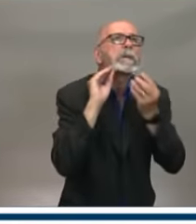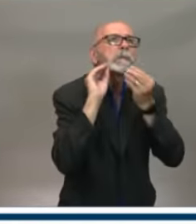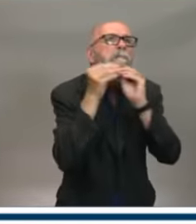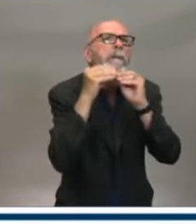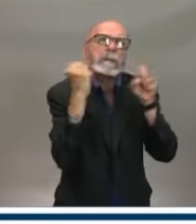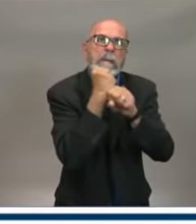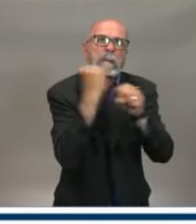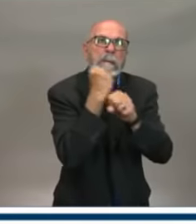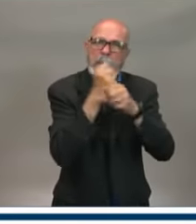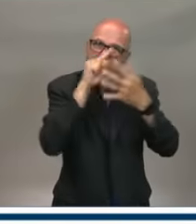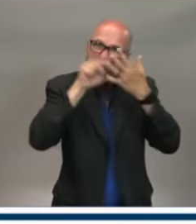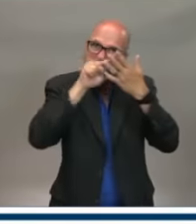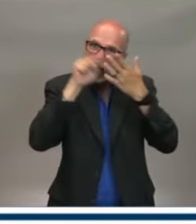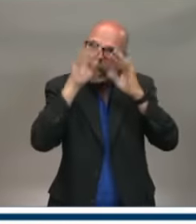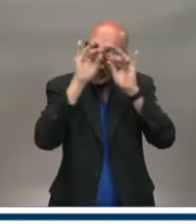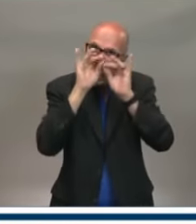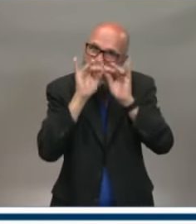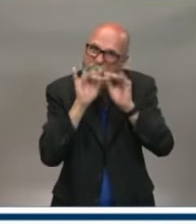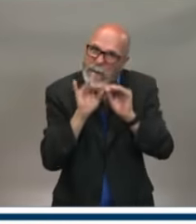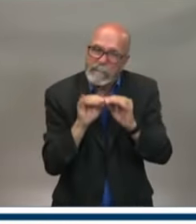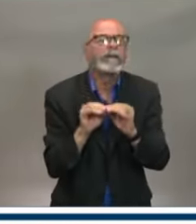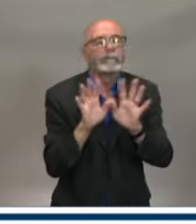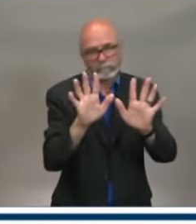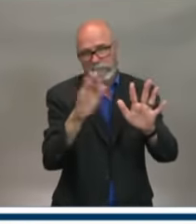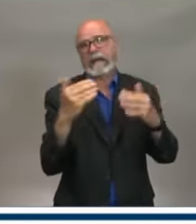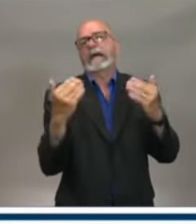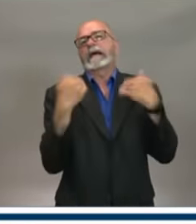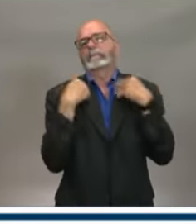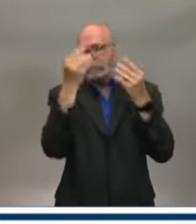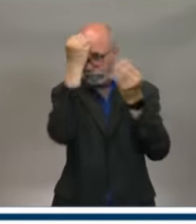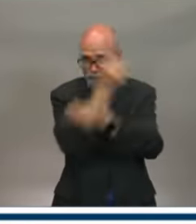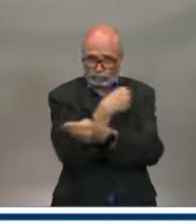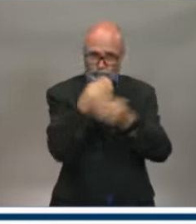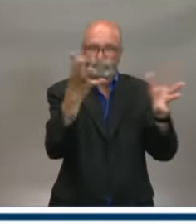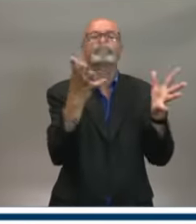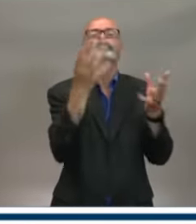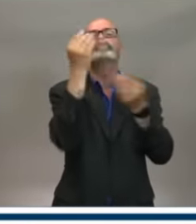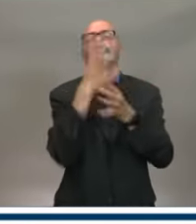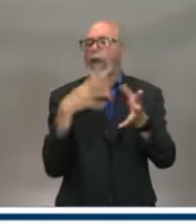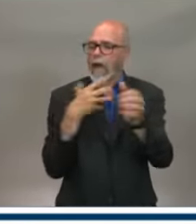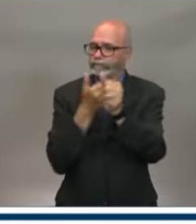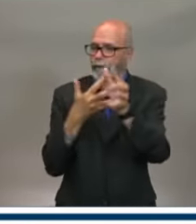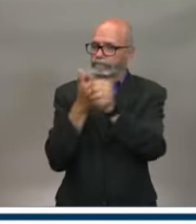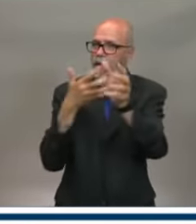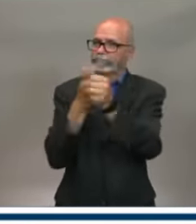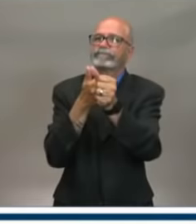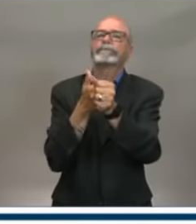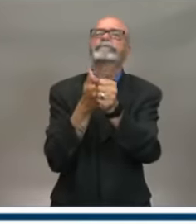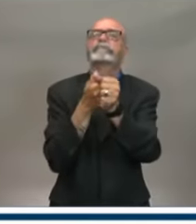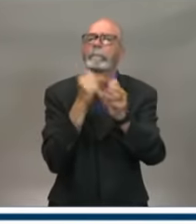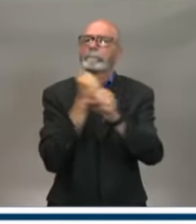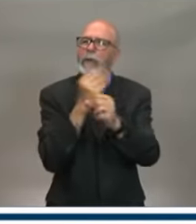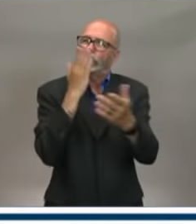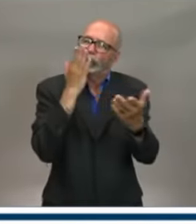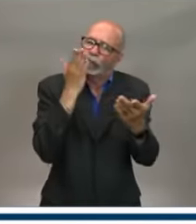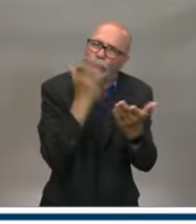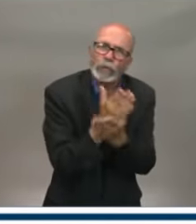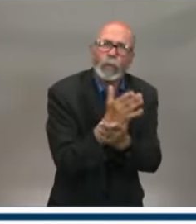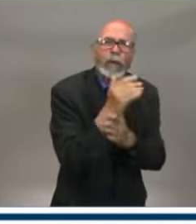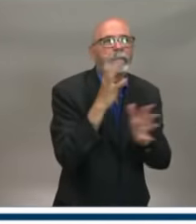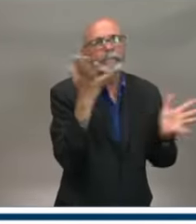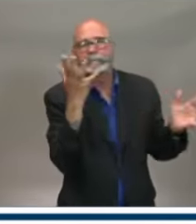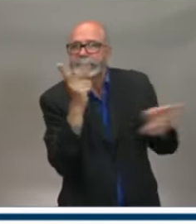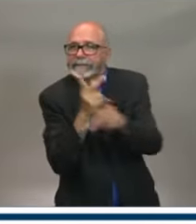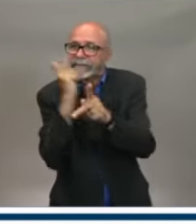As I've said before, we continue to update our case information to make sure it's accurate. And as part of this